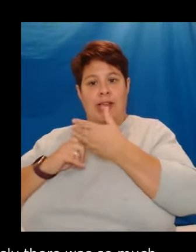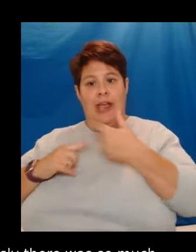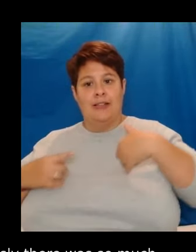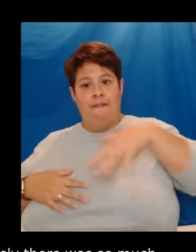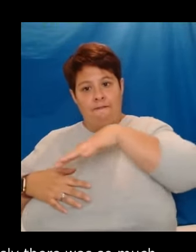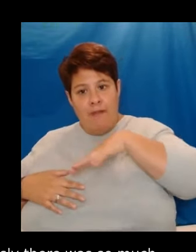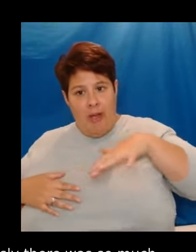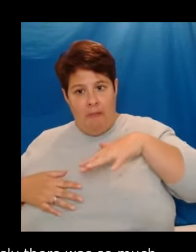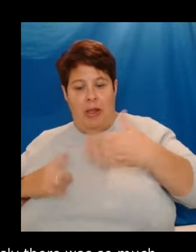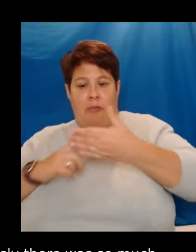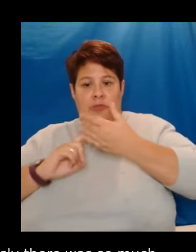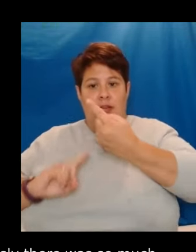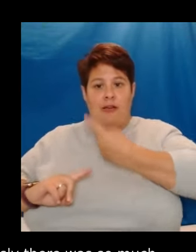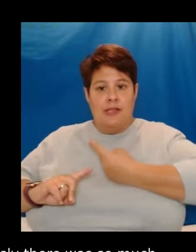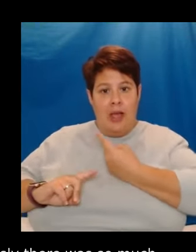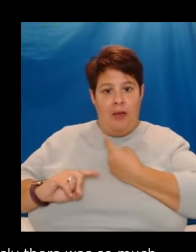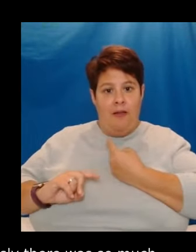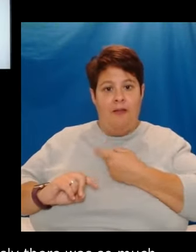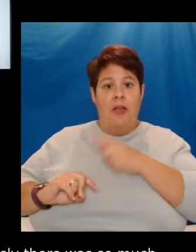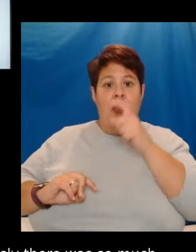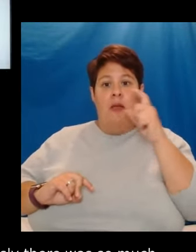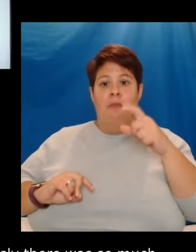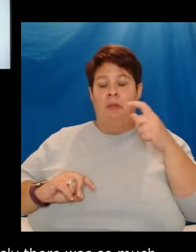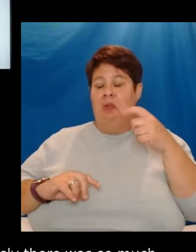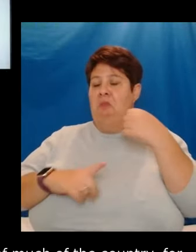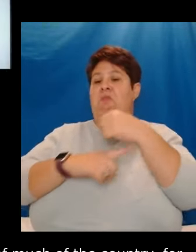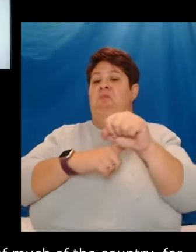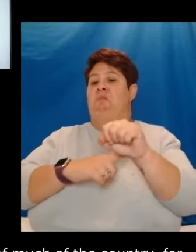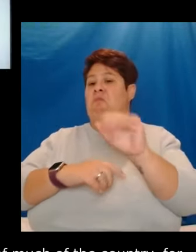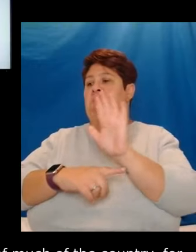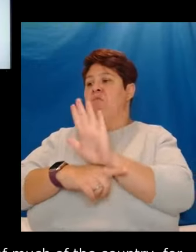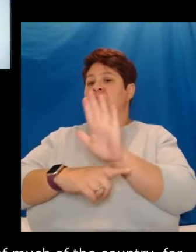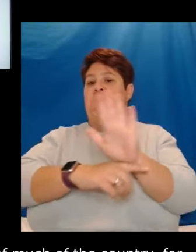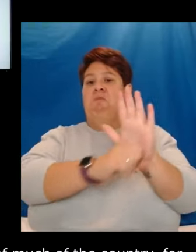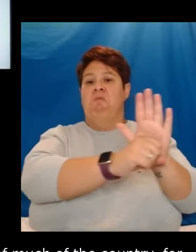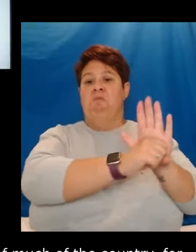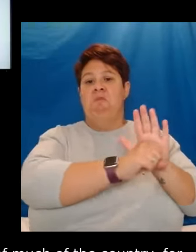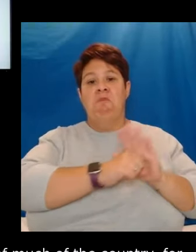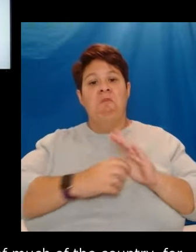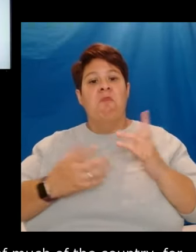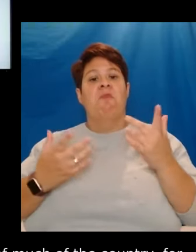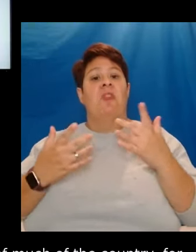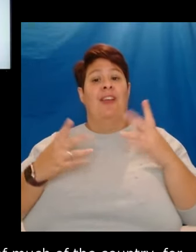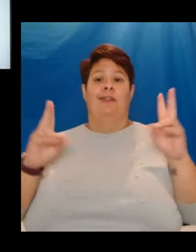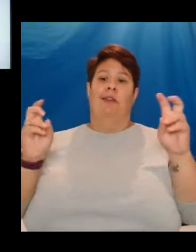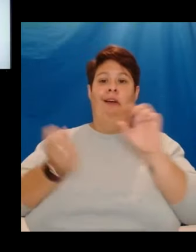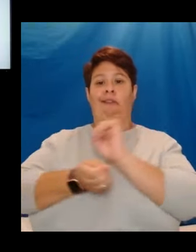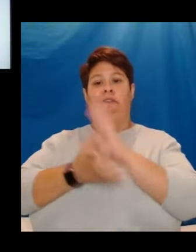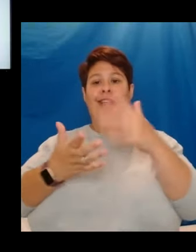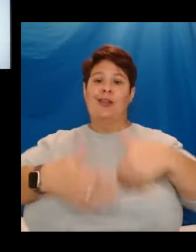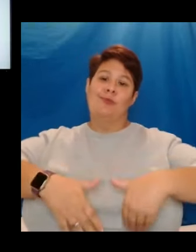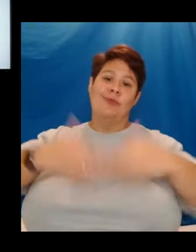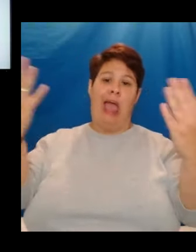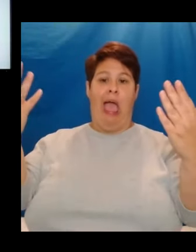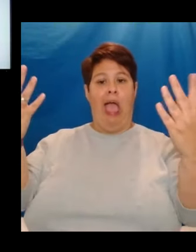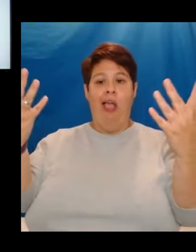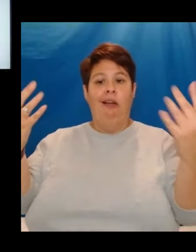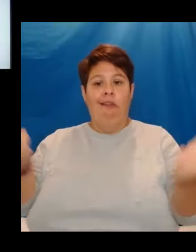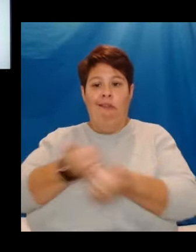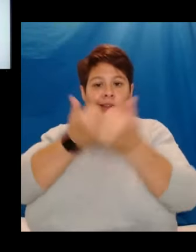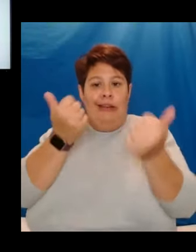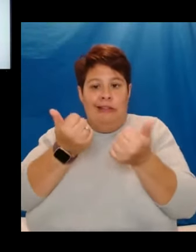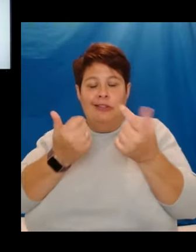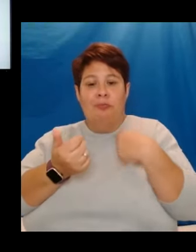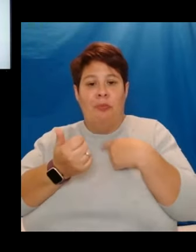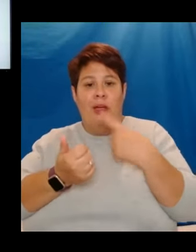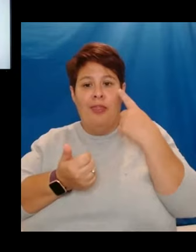themselves. People turned away. Indeed, as Freedom Day has come and gone, so few have focused on the fact that the so-called